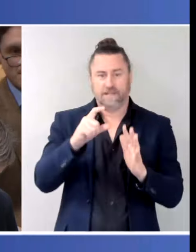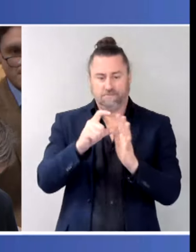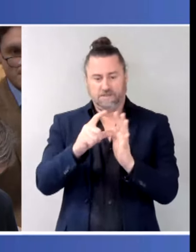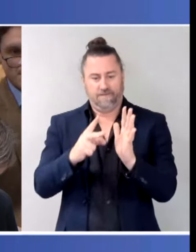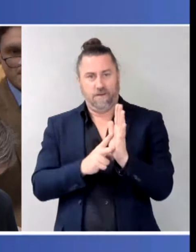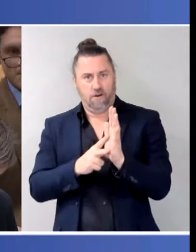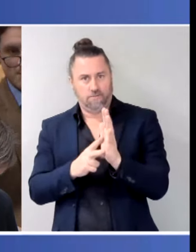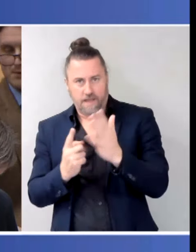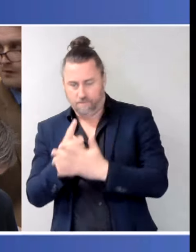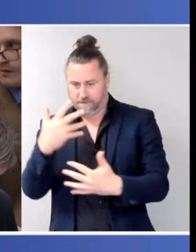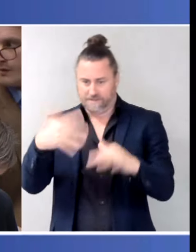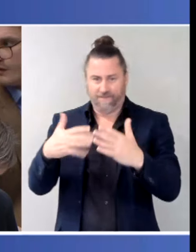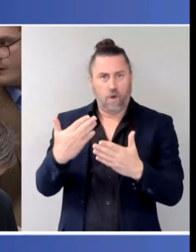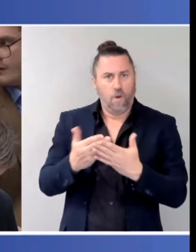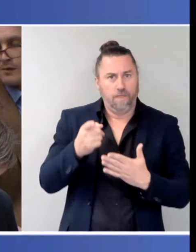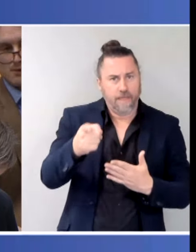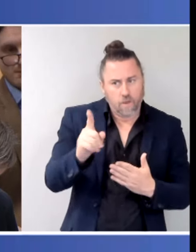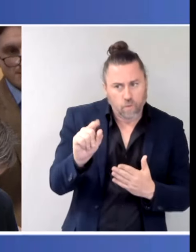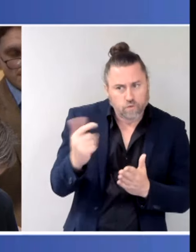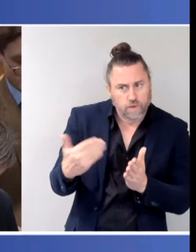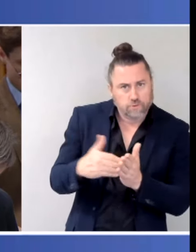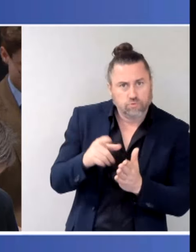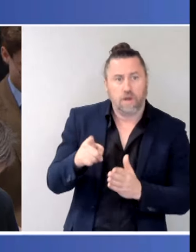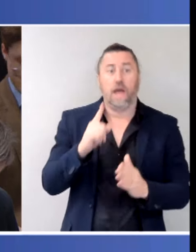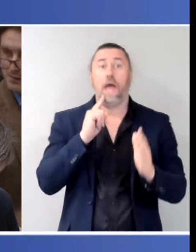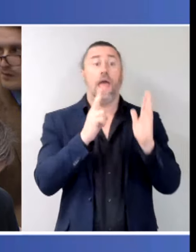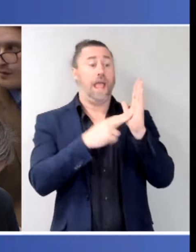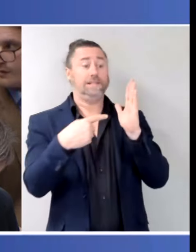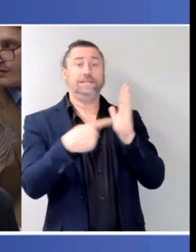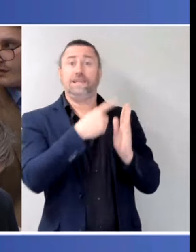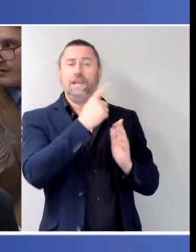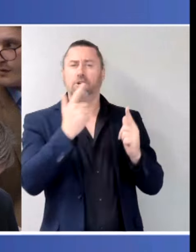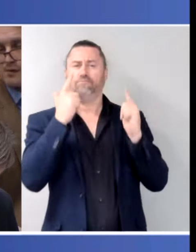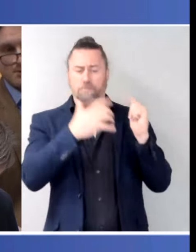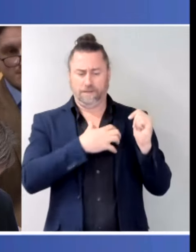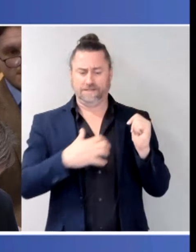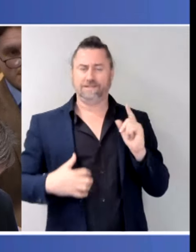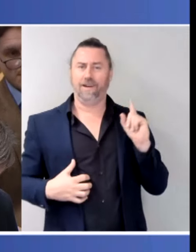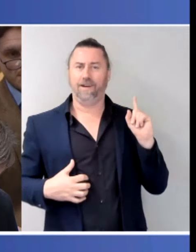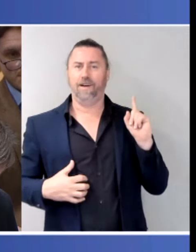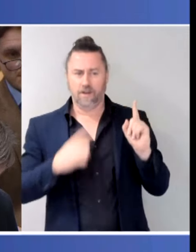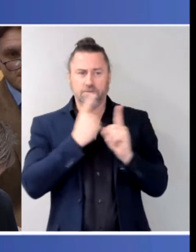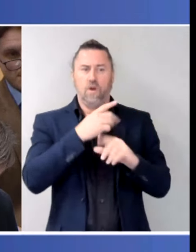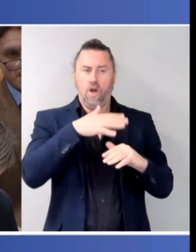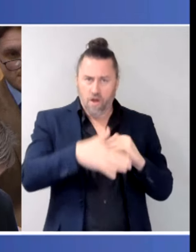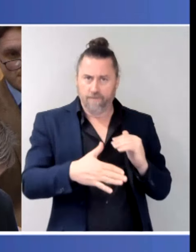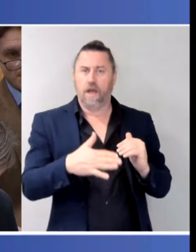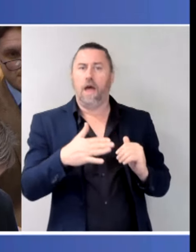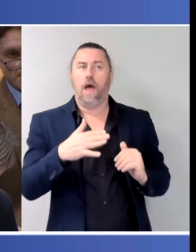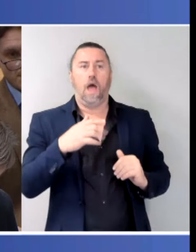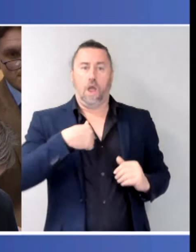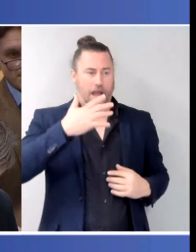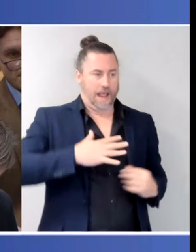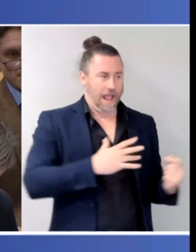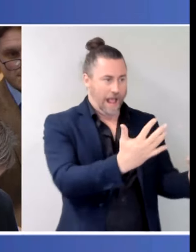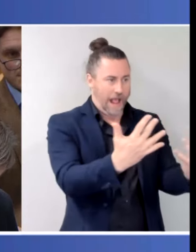as an addition to that, this morning the NT Chief Minister was talking about needs-based funding as opposed to per capita funding in the Territory. Did you have any luck